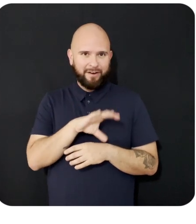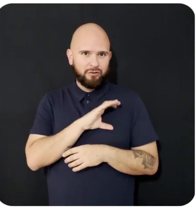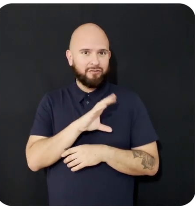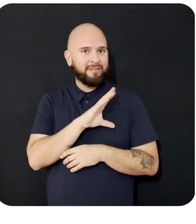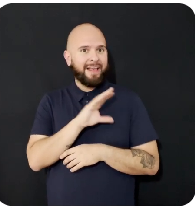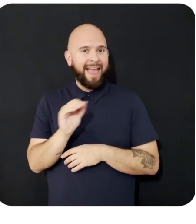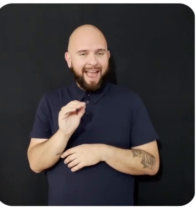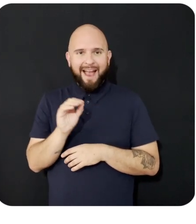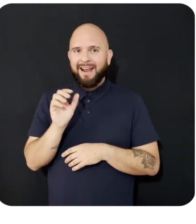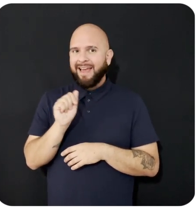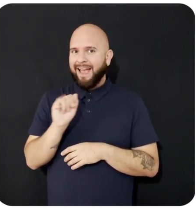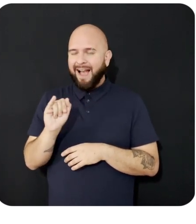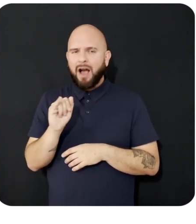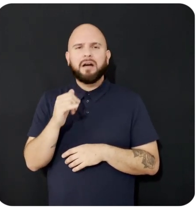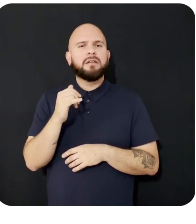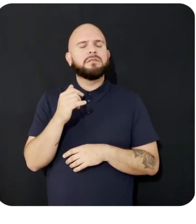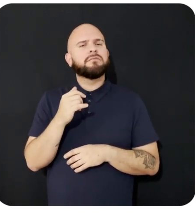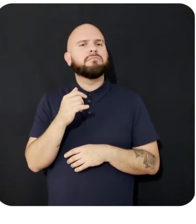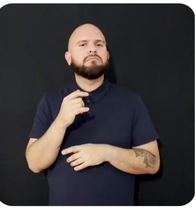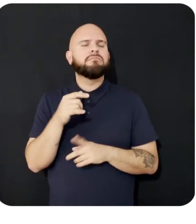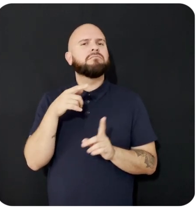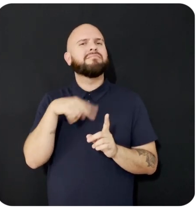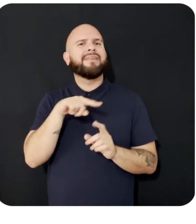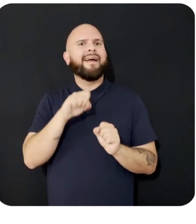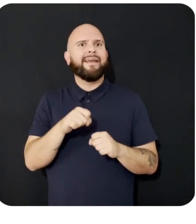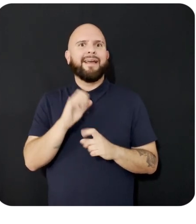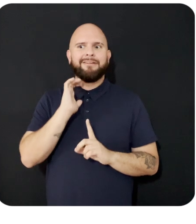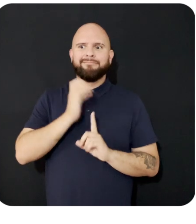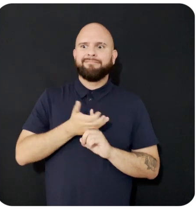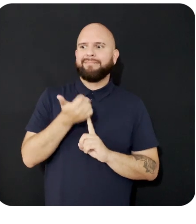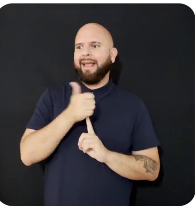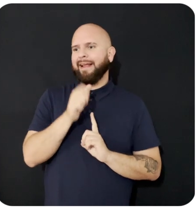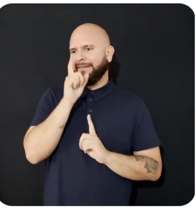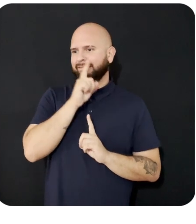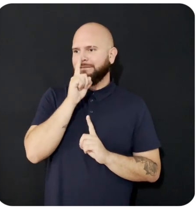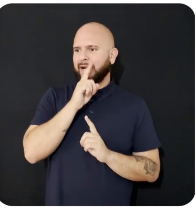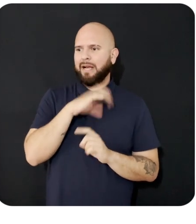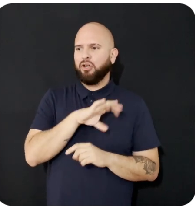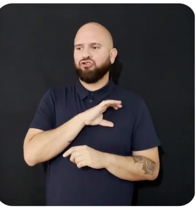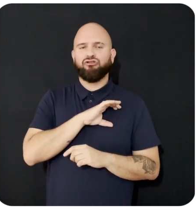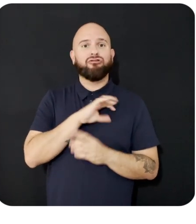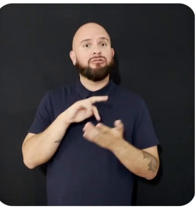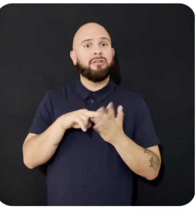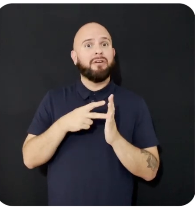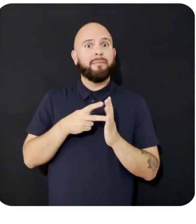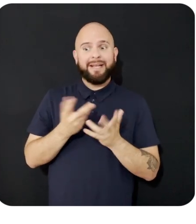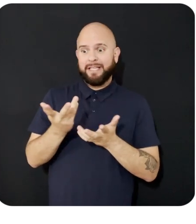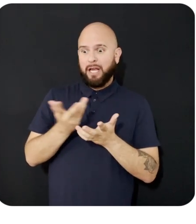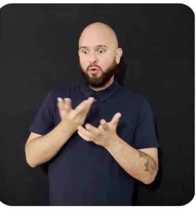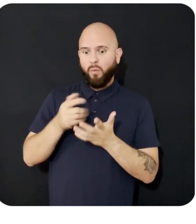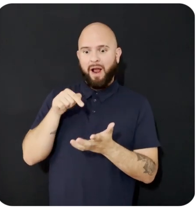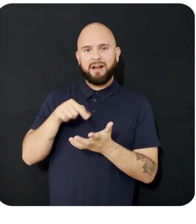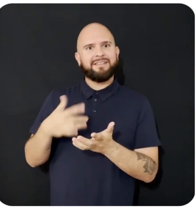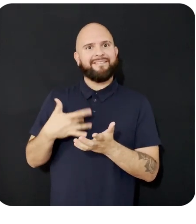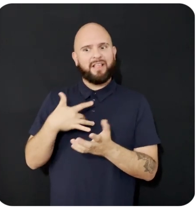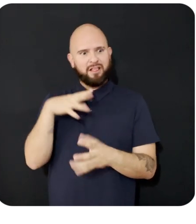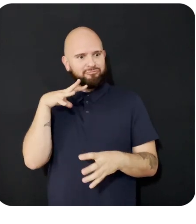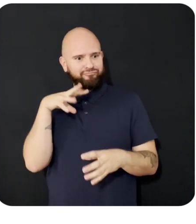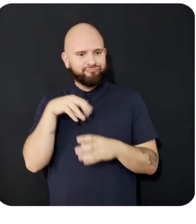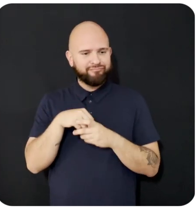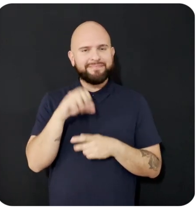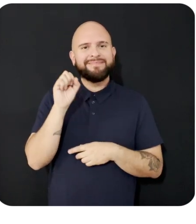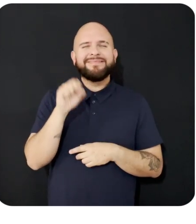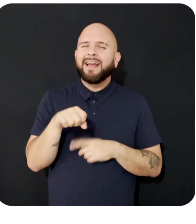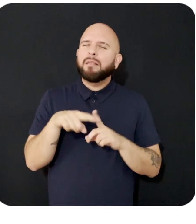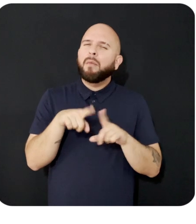to play the role of any fictional character, where interactions are not only engaging, but also adhere to